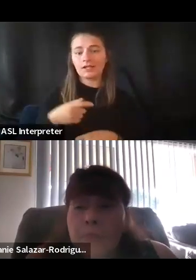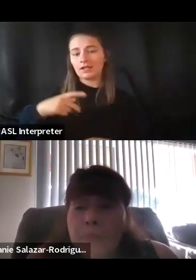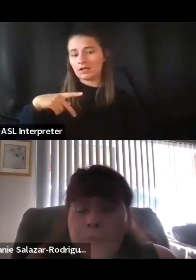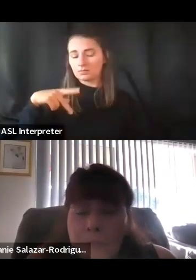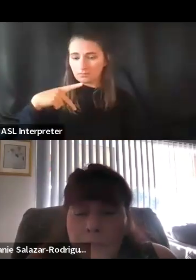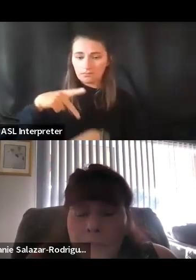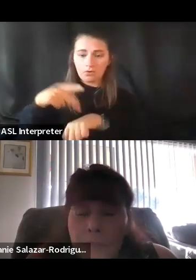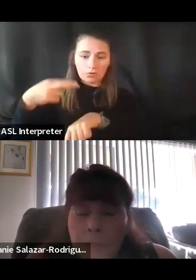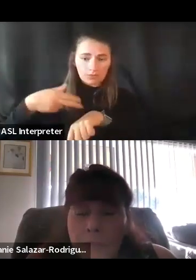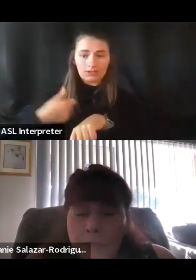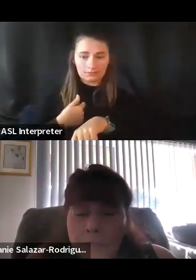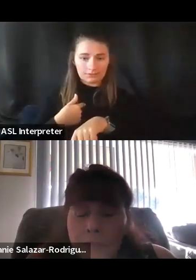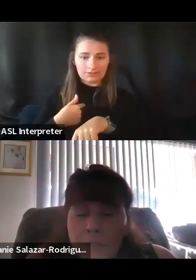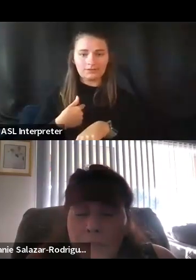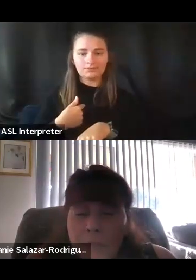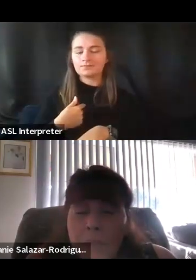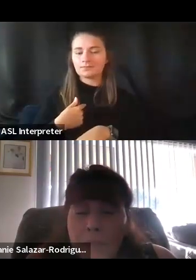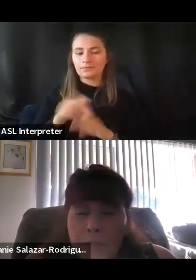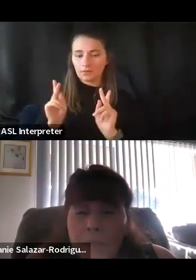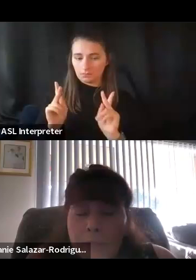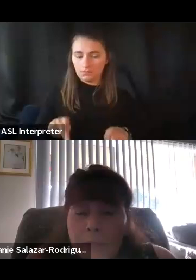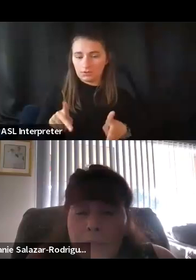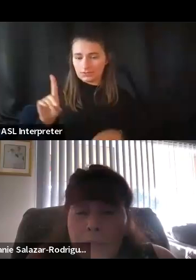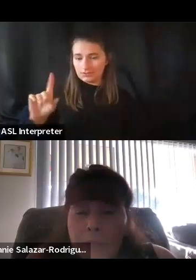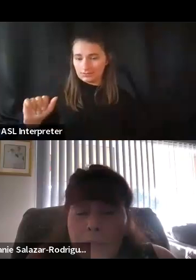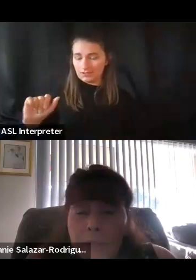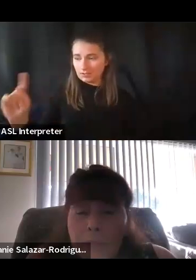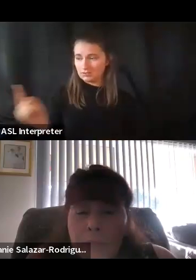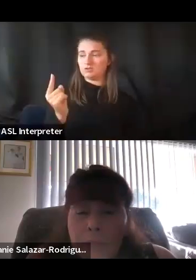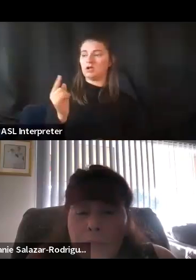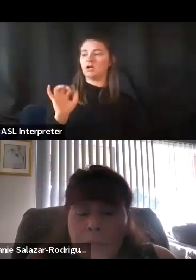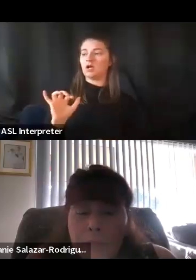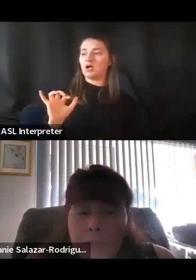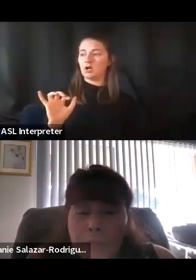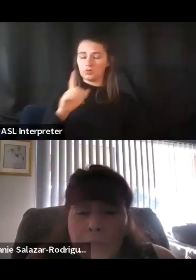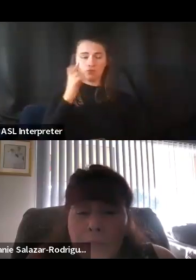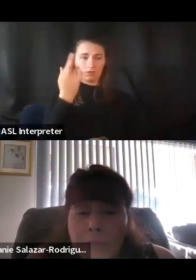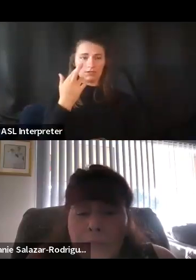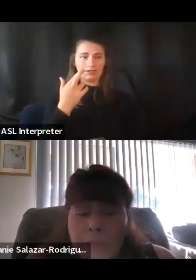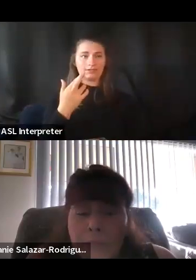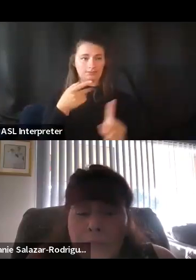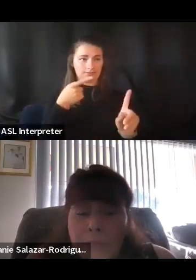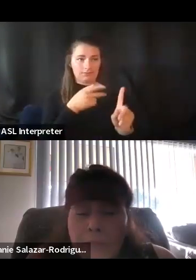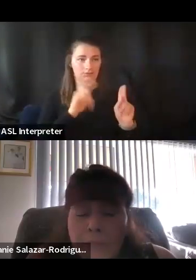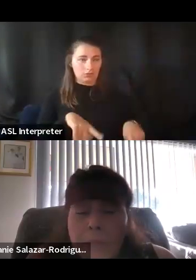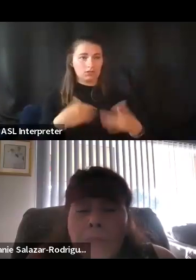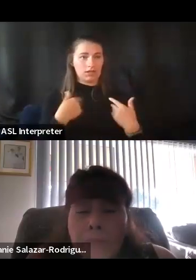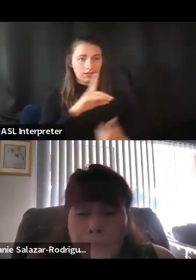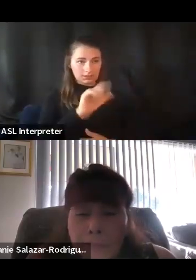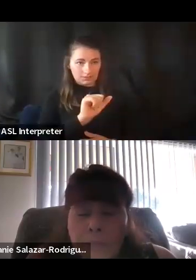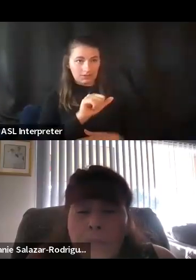a person with a disability that comes in and sees, hey, there's a person with disability that can understand me.